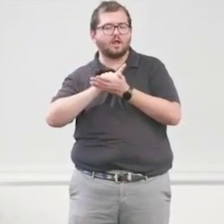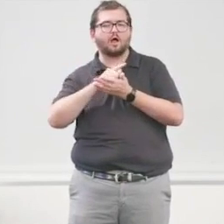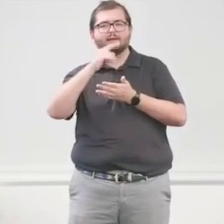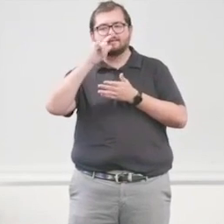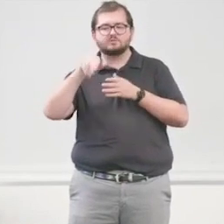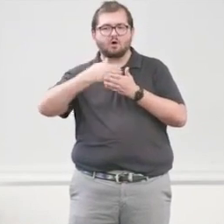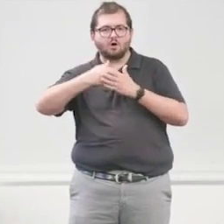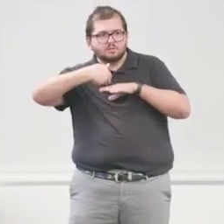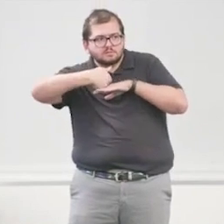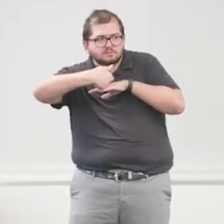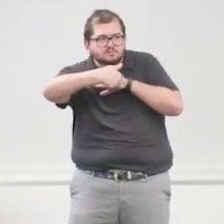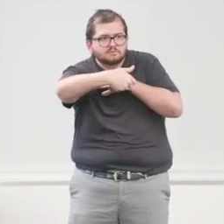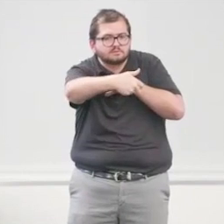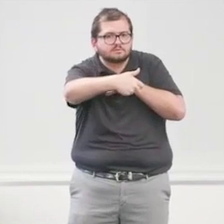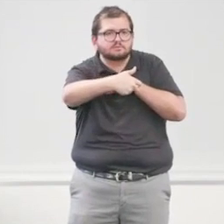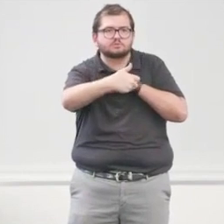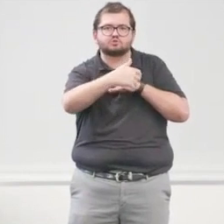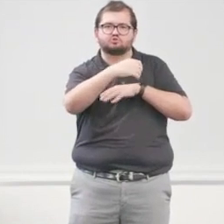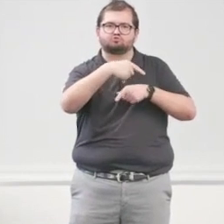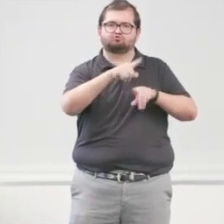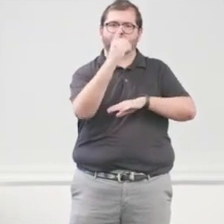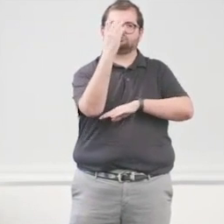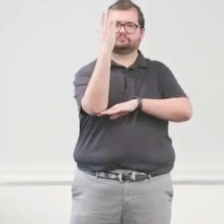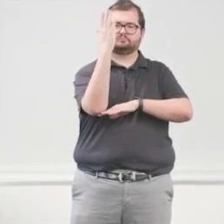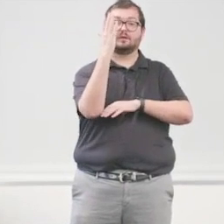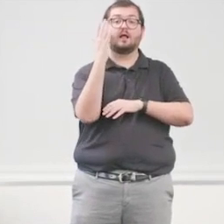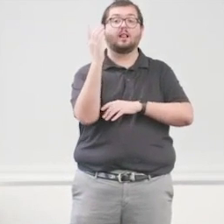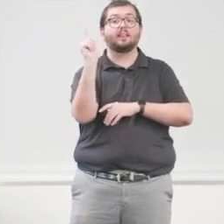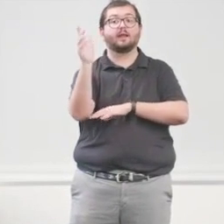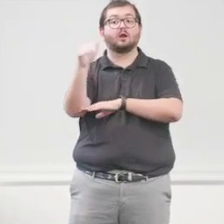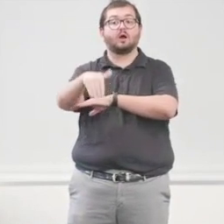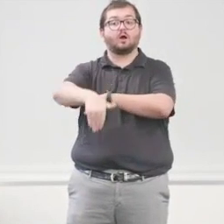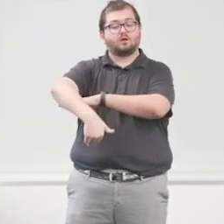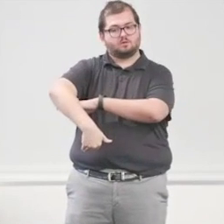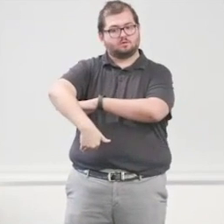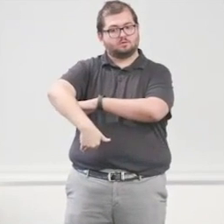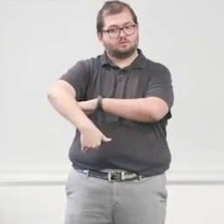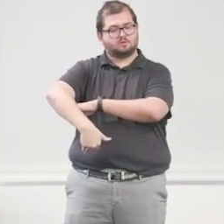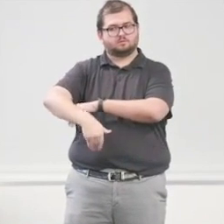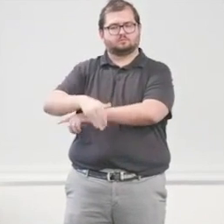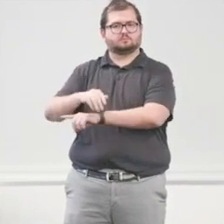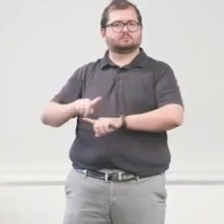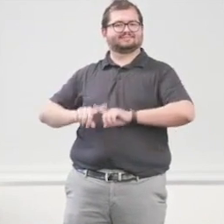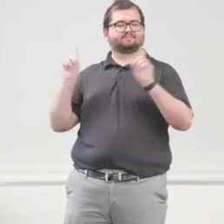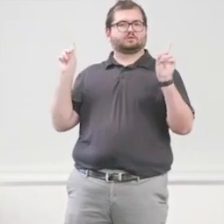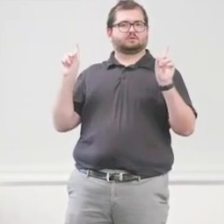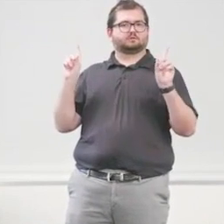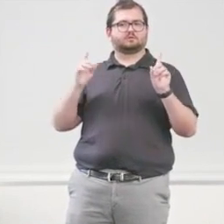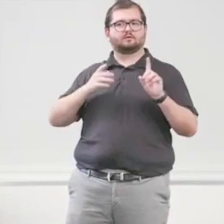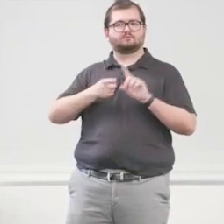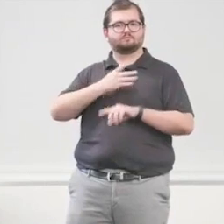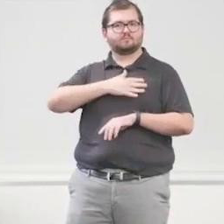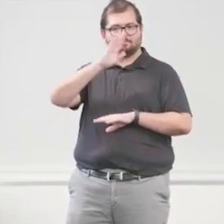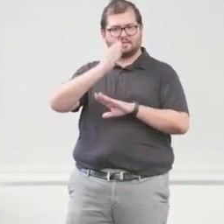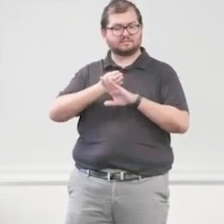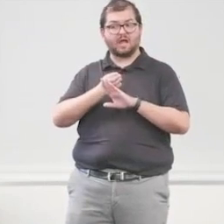And I did it again when the sun went down, and I had a whole completely different reaction from my son. Everybody